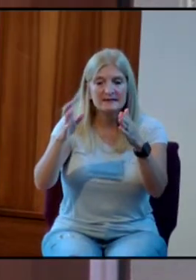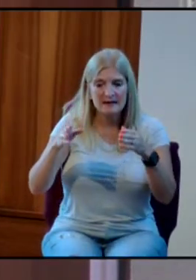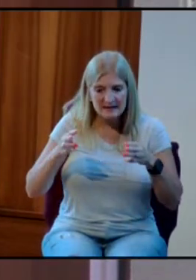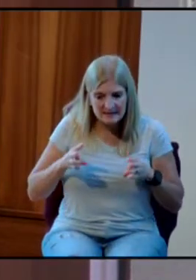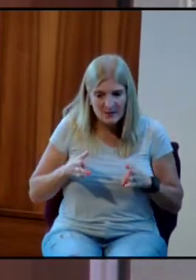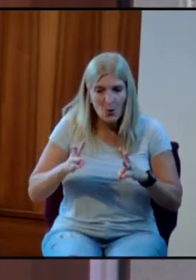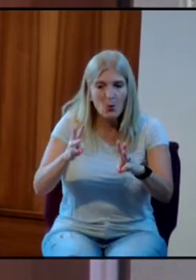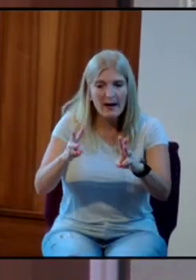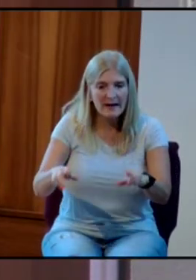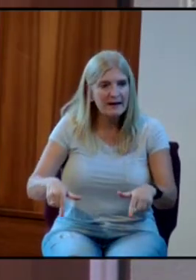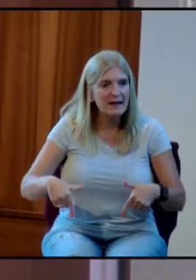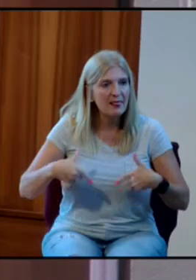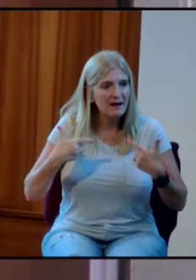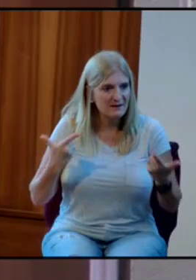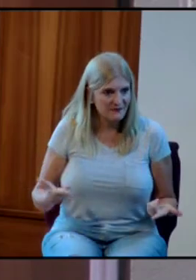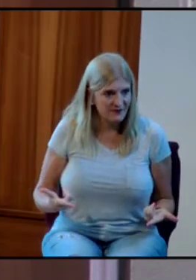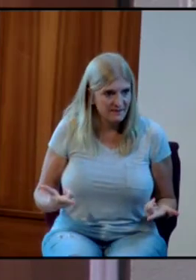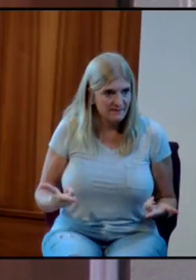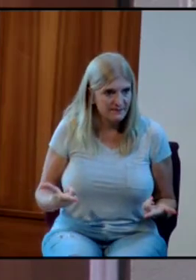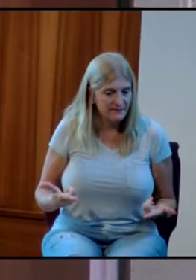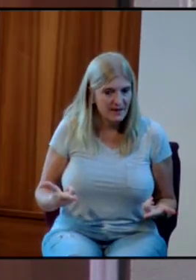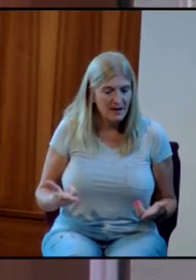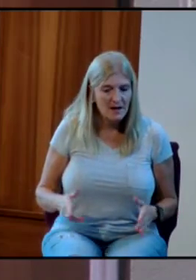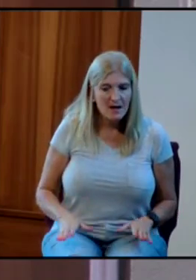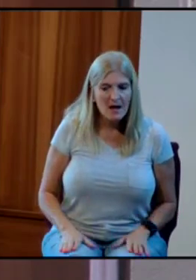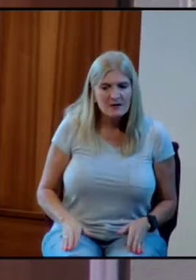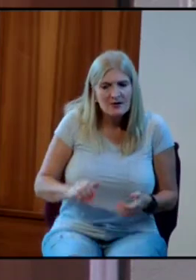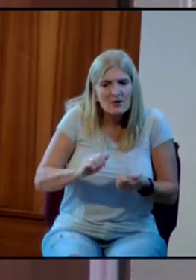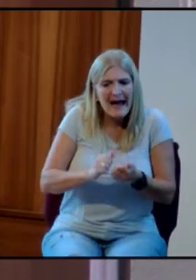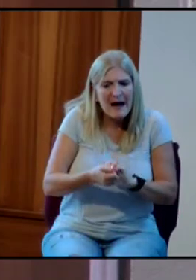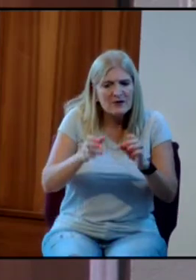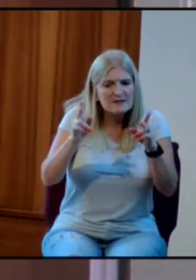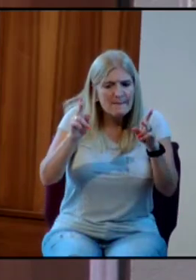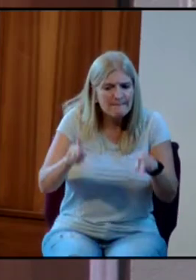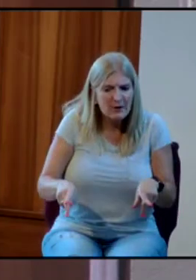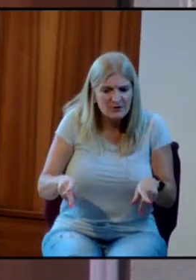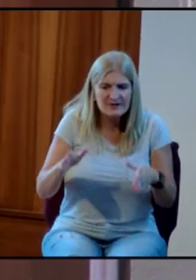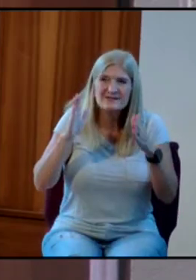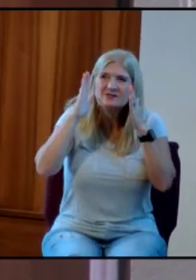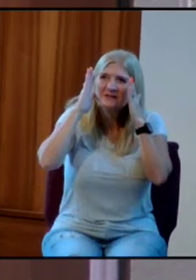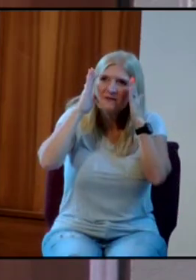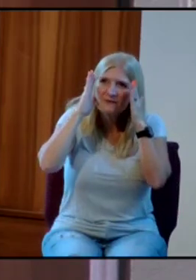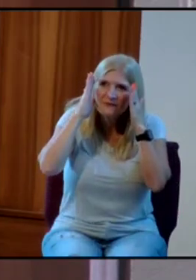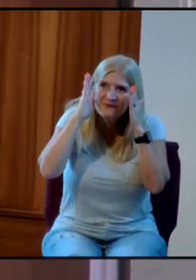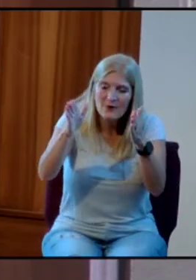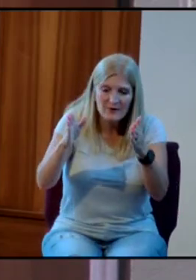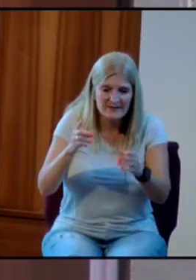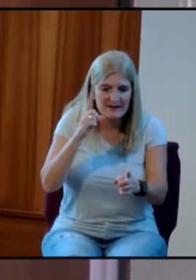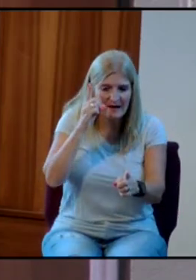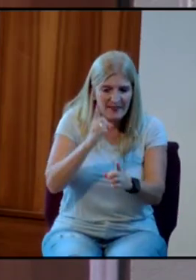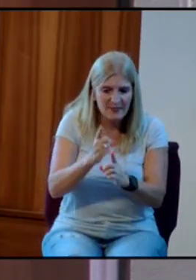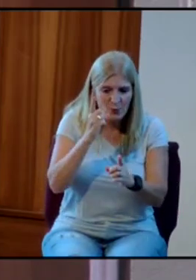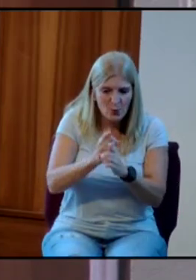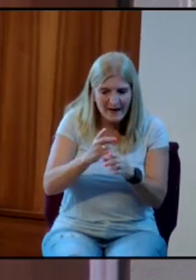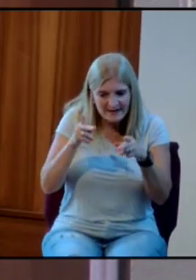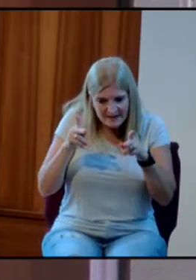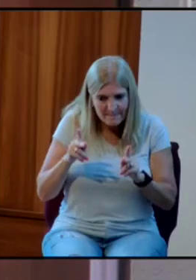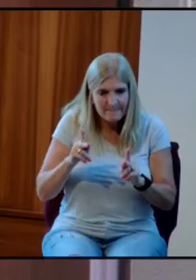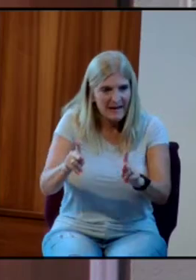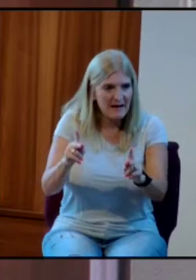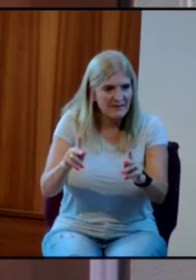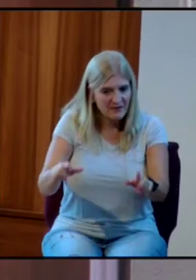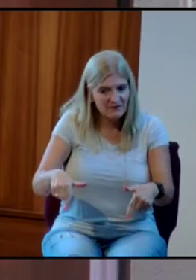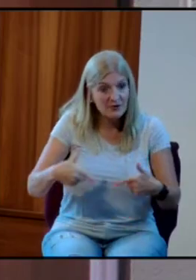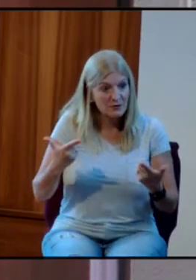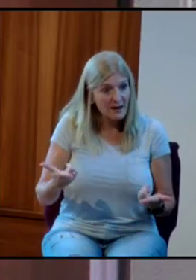Young ladies, you're included too. How does a person set a right pathway in life? How do you do